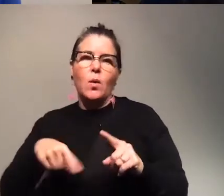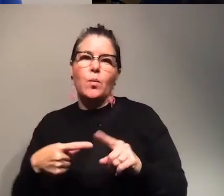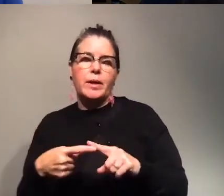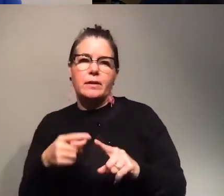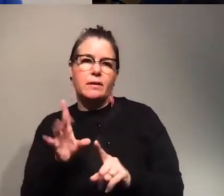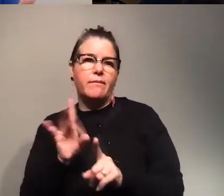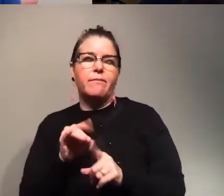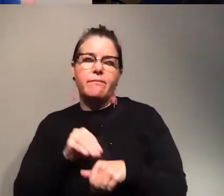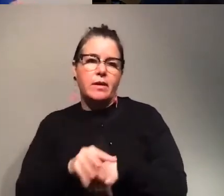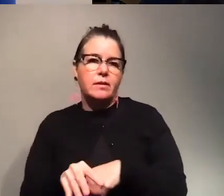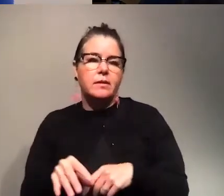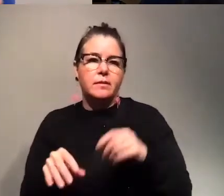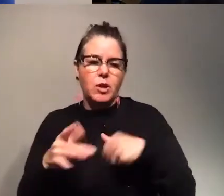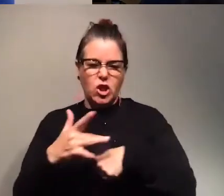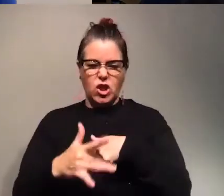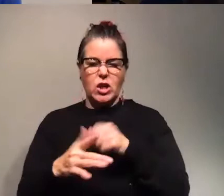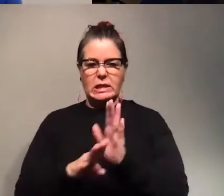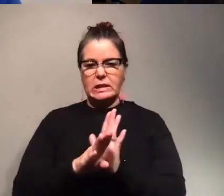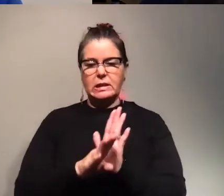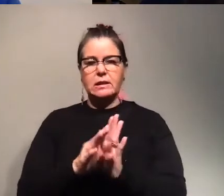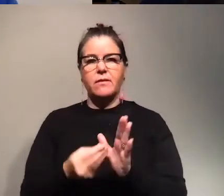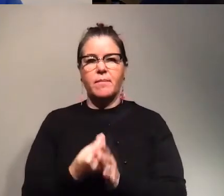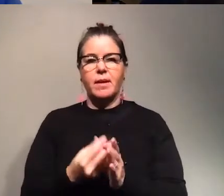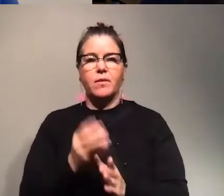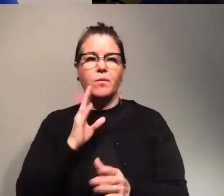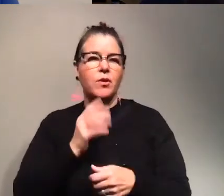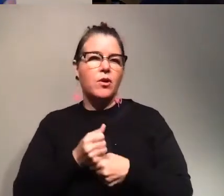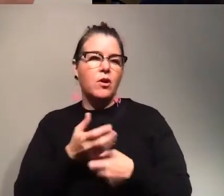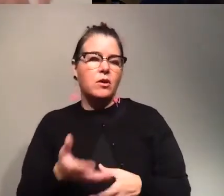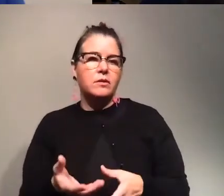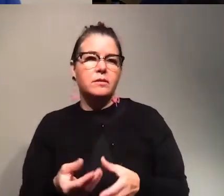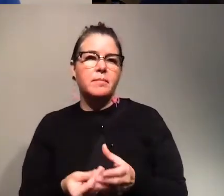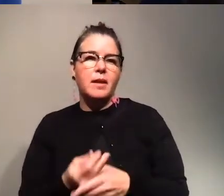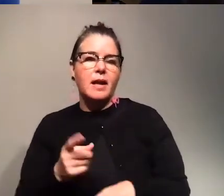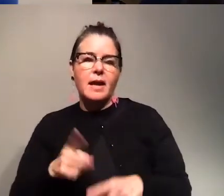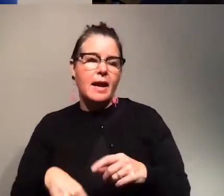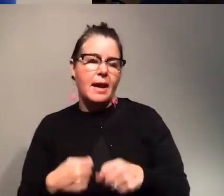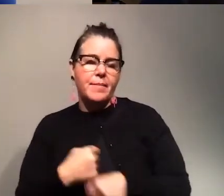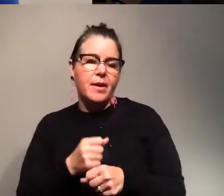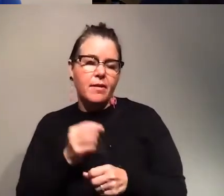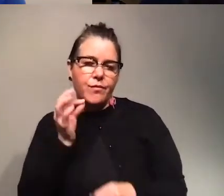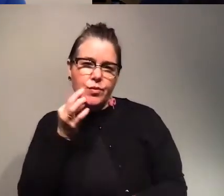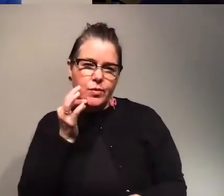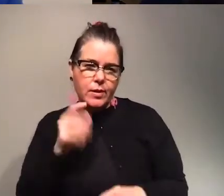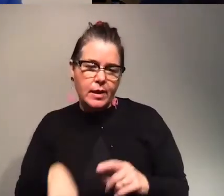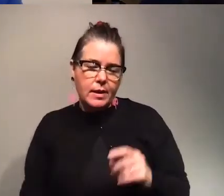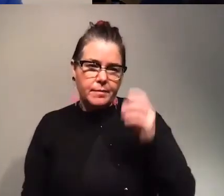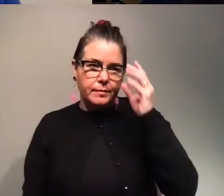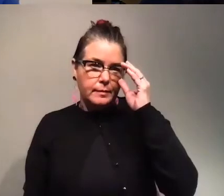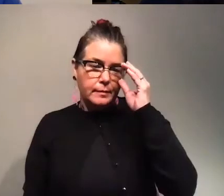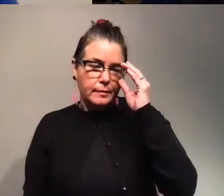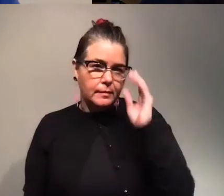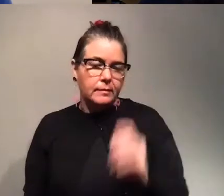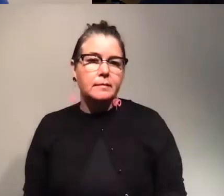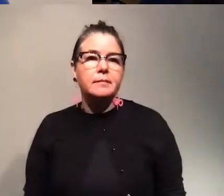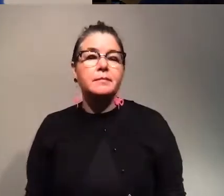example, in the early development of the plant, it will cause that the plant cannot produce fruit. and then or